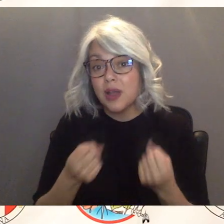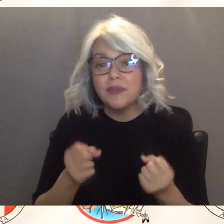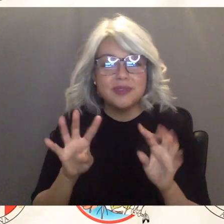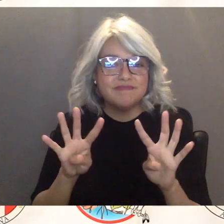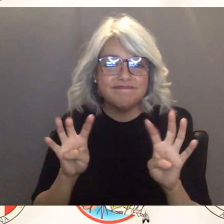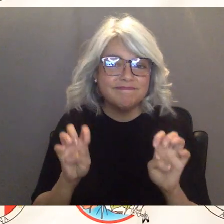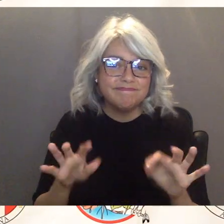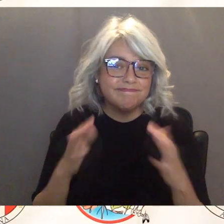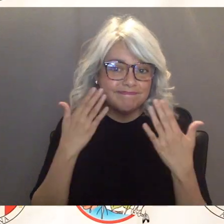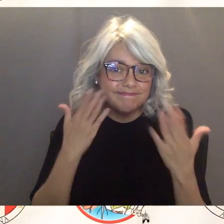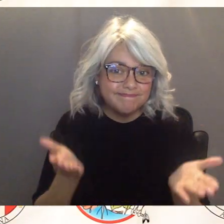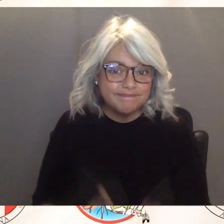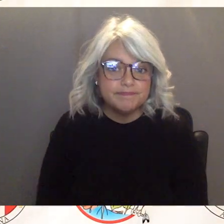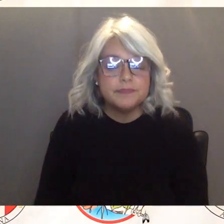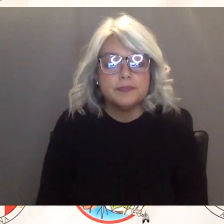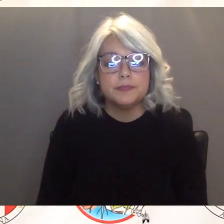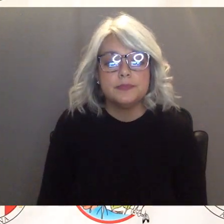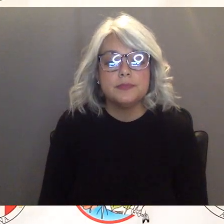right now